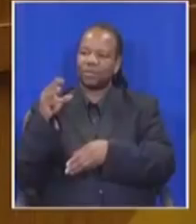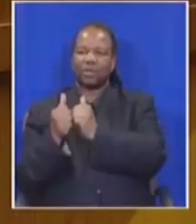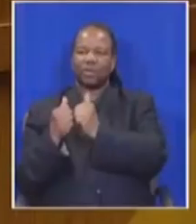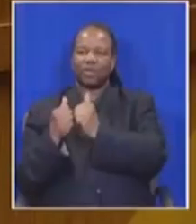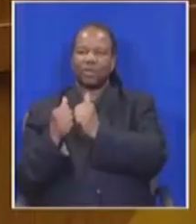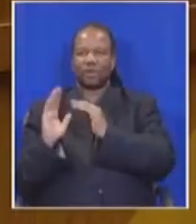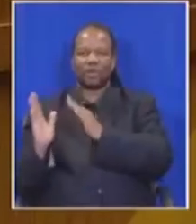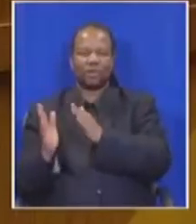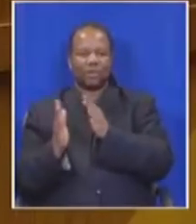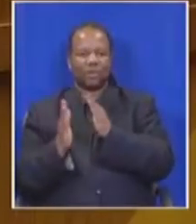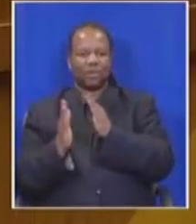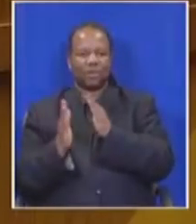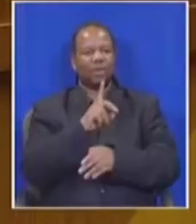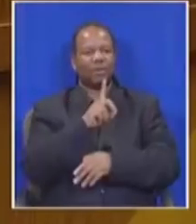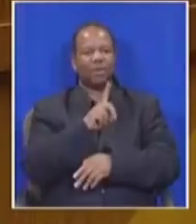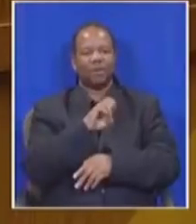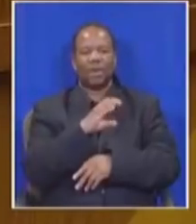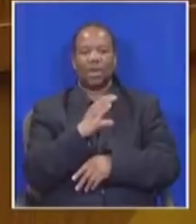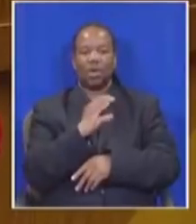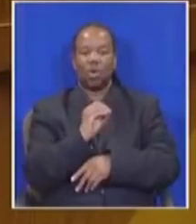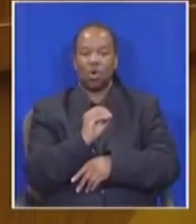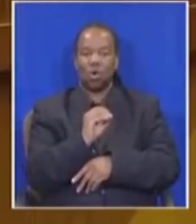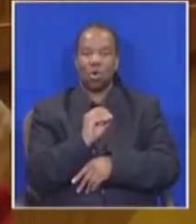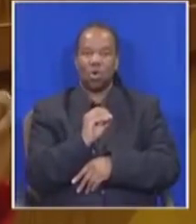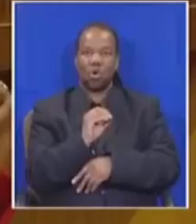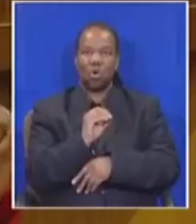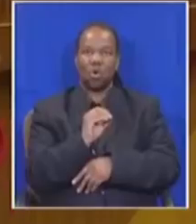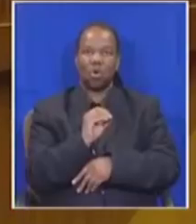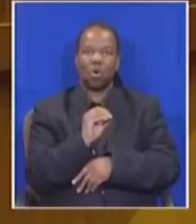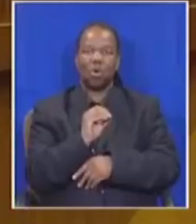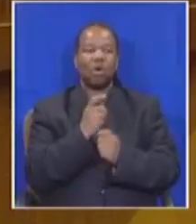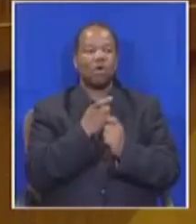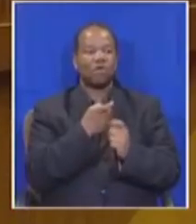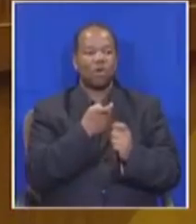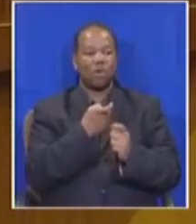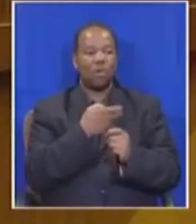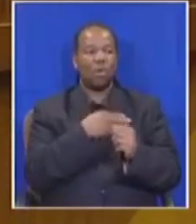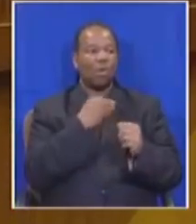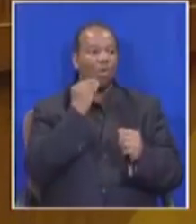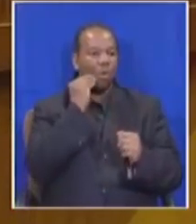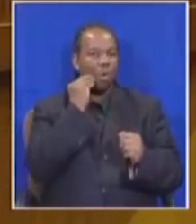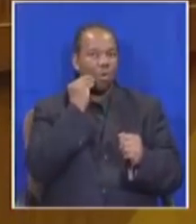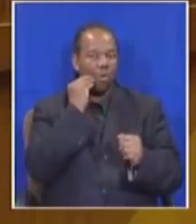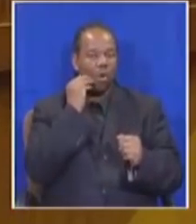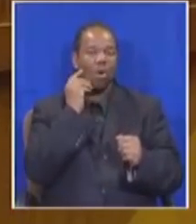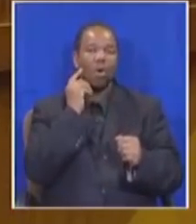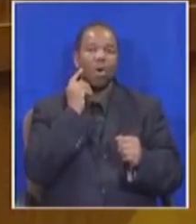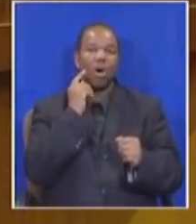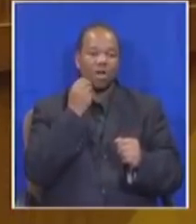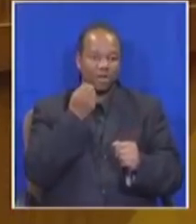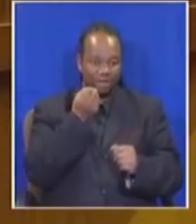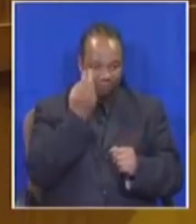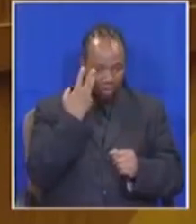we get to Deco who wakes up from home a figure officer now authorize a 2.4